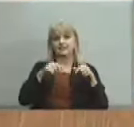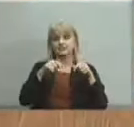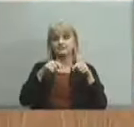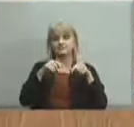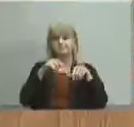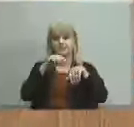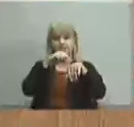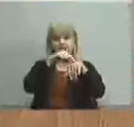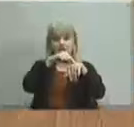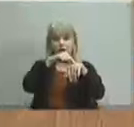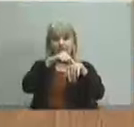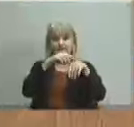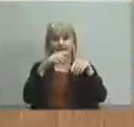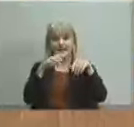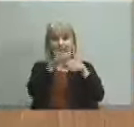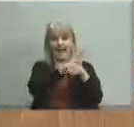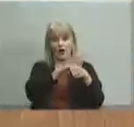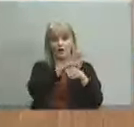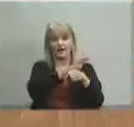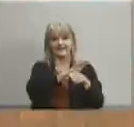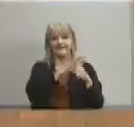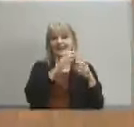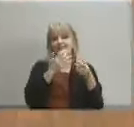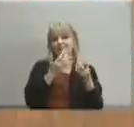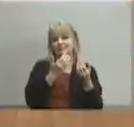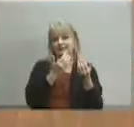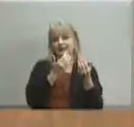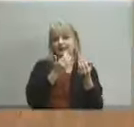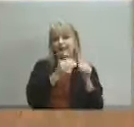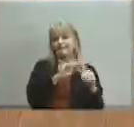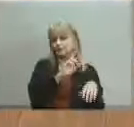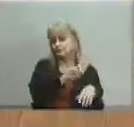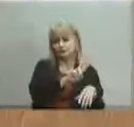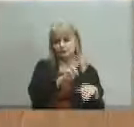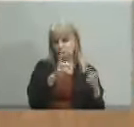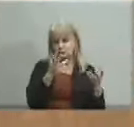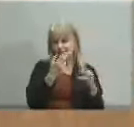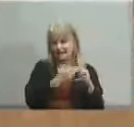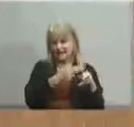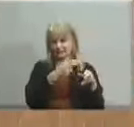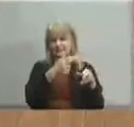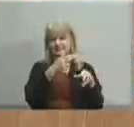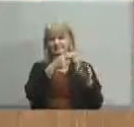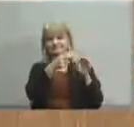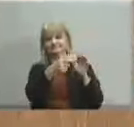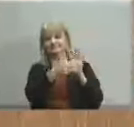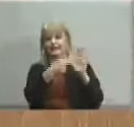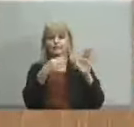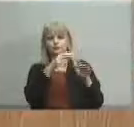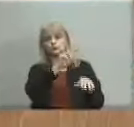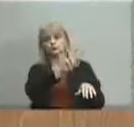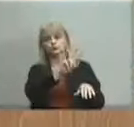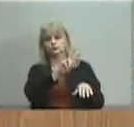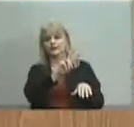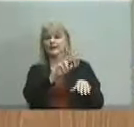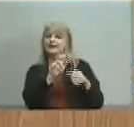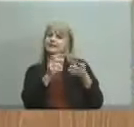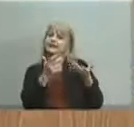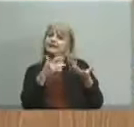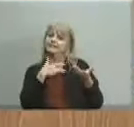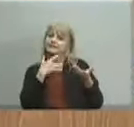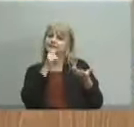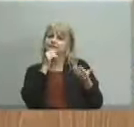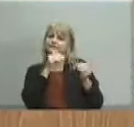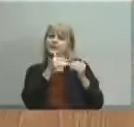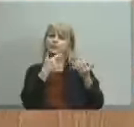that's not a two at this time based on the housing that is in that area so i think in all fairness to our population that we should say